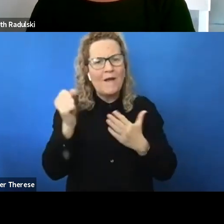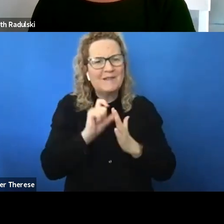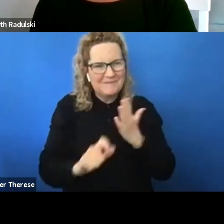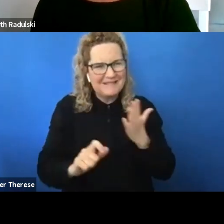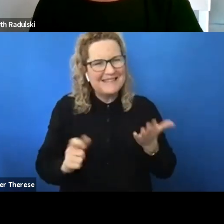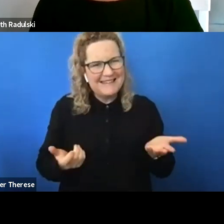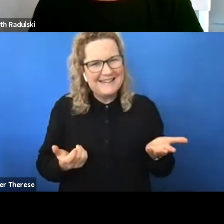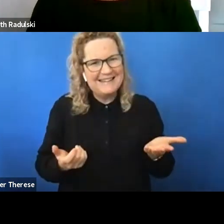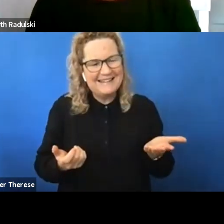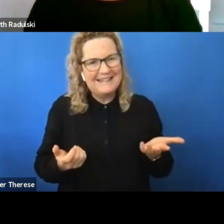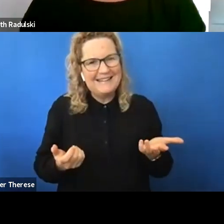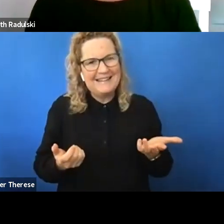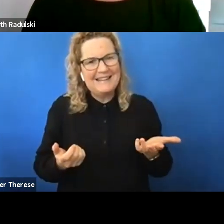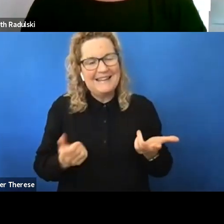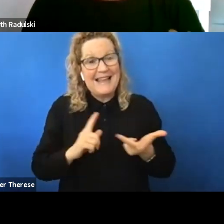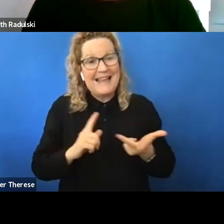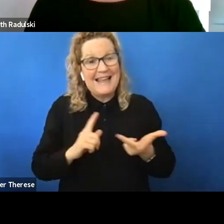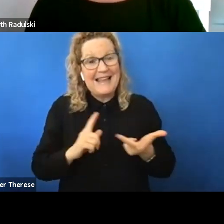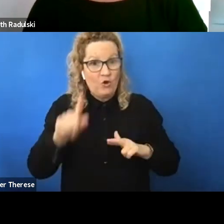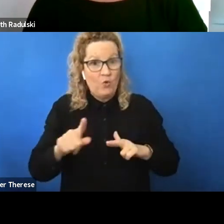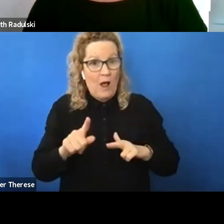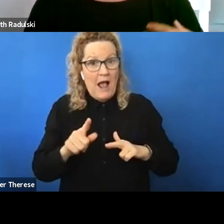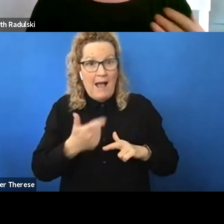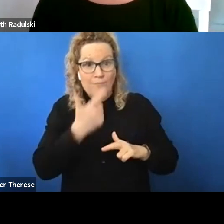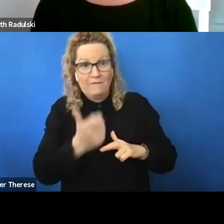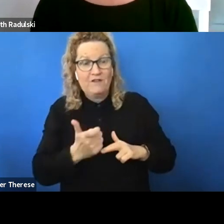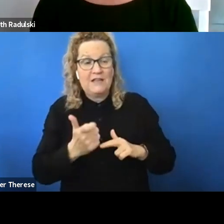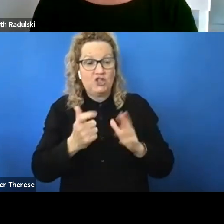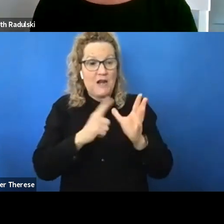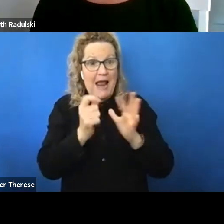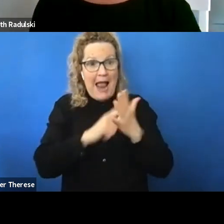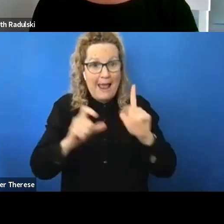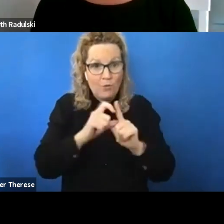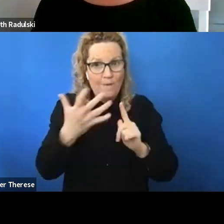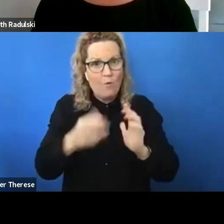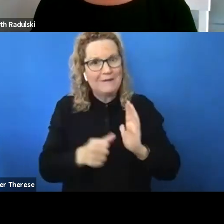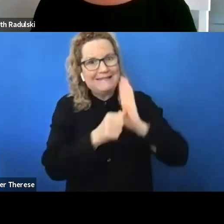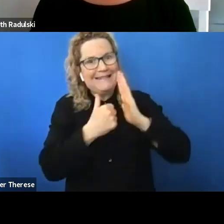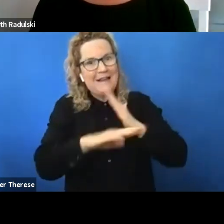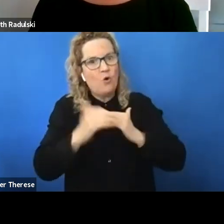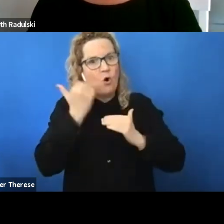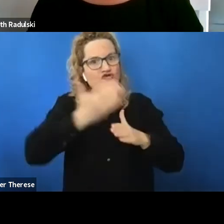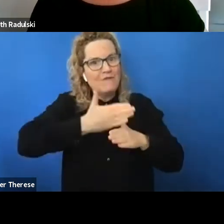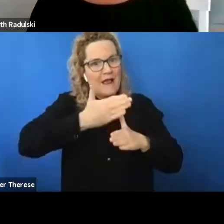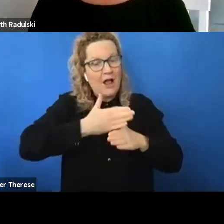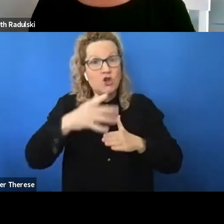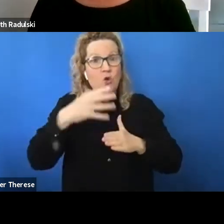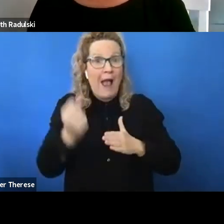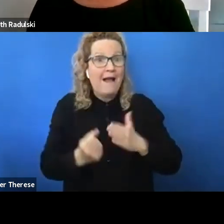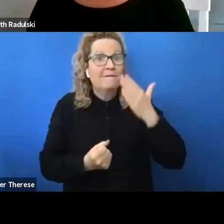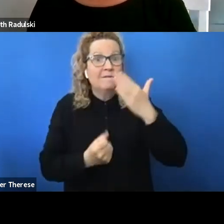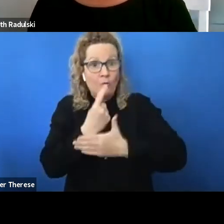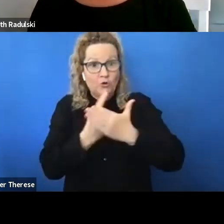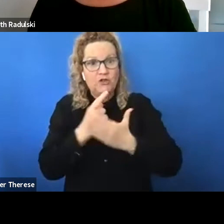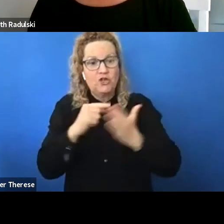if you are someone who is privileged and abled and more senior in your career and you have the opportunity to platform